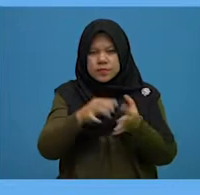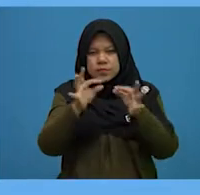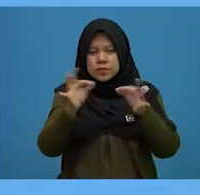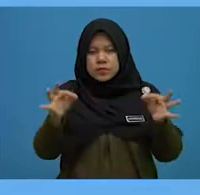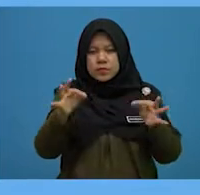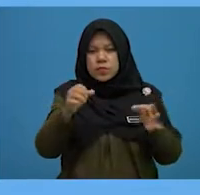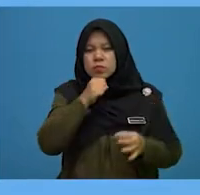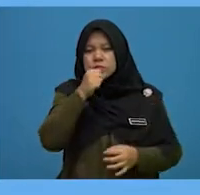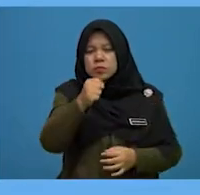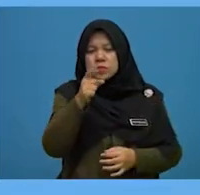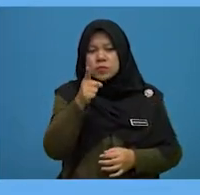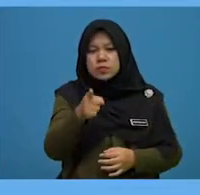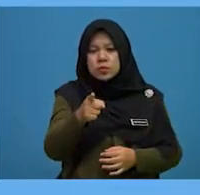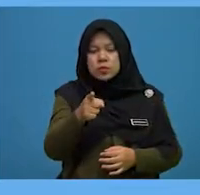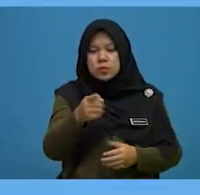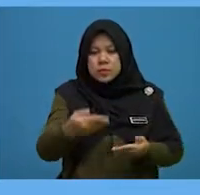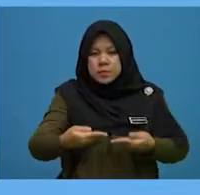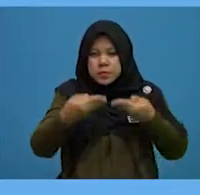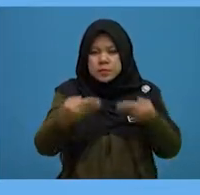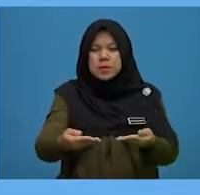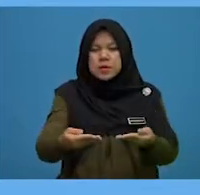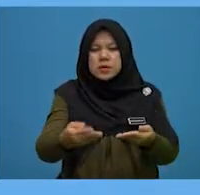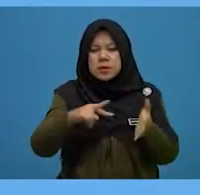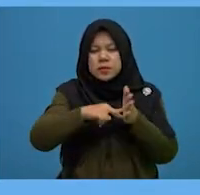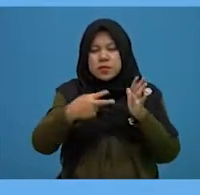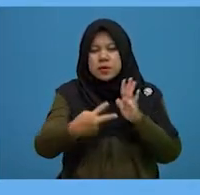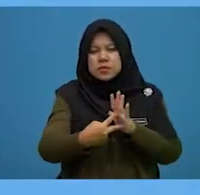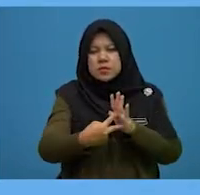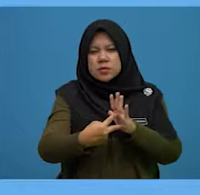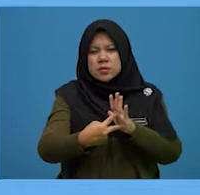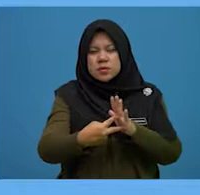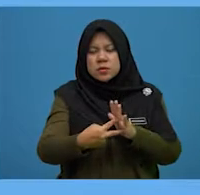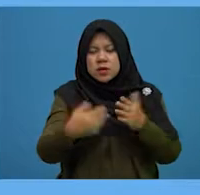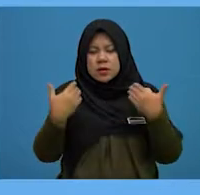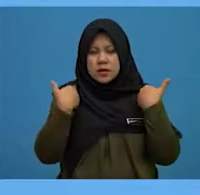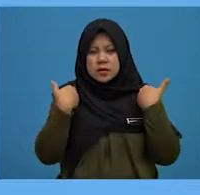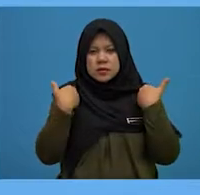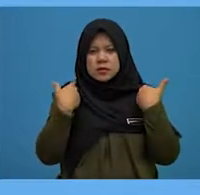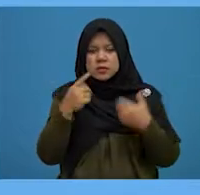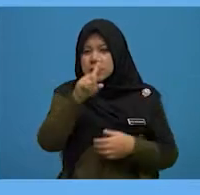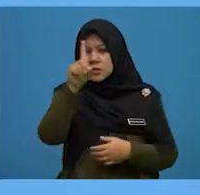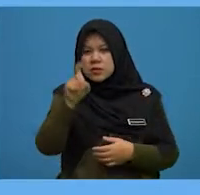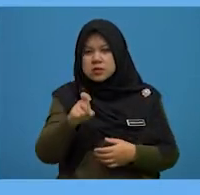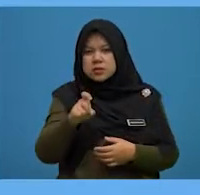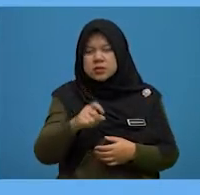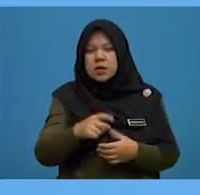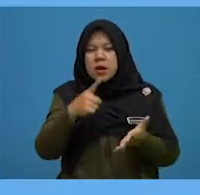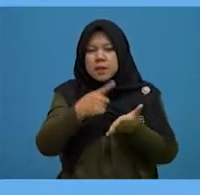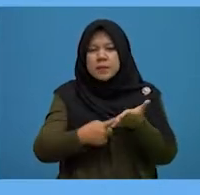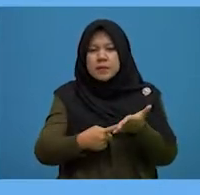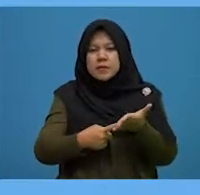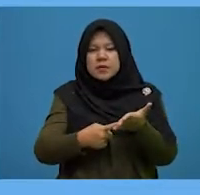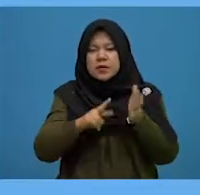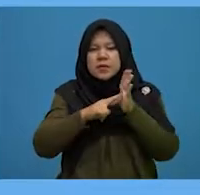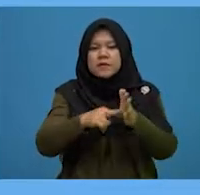to ask you to give meaning to words stated by asking you what the word